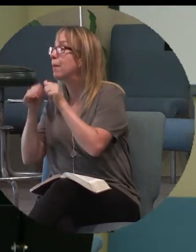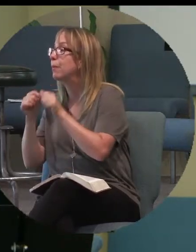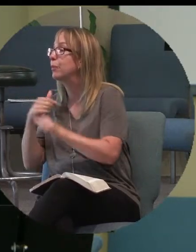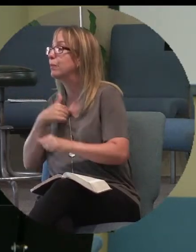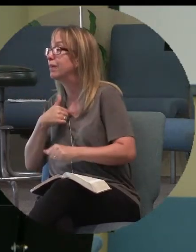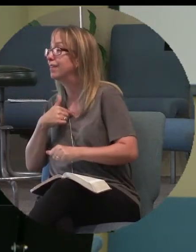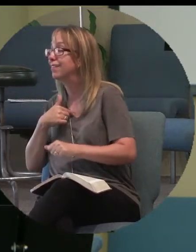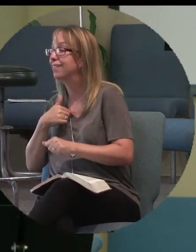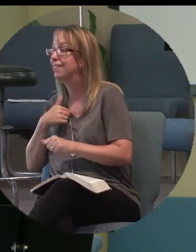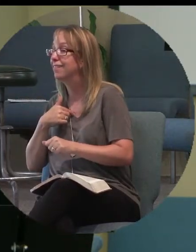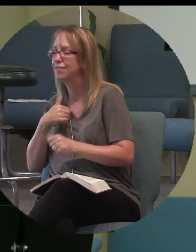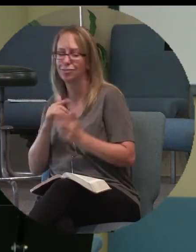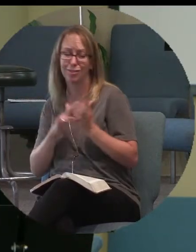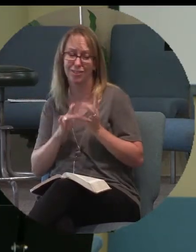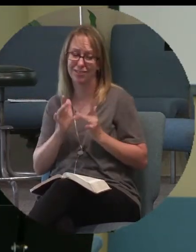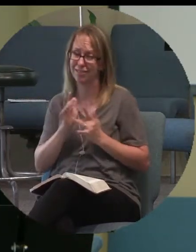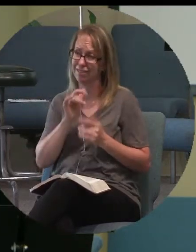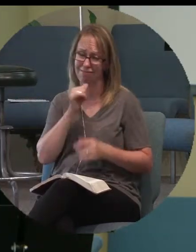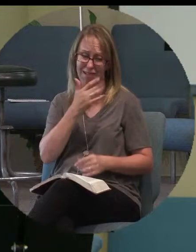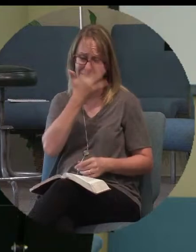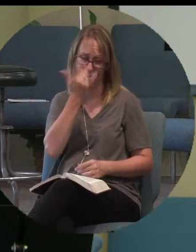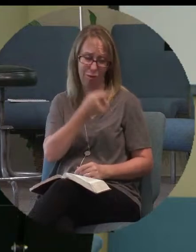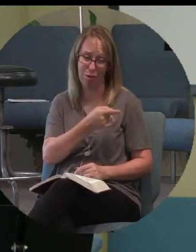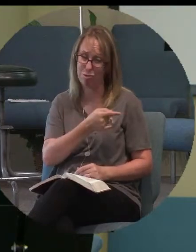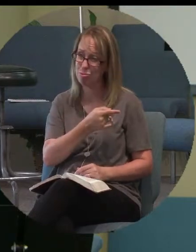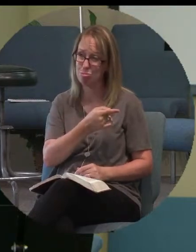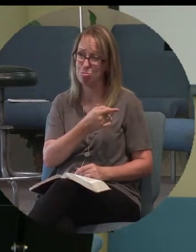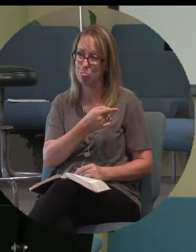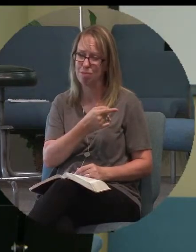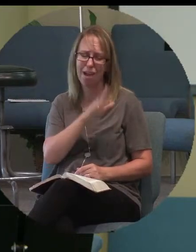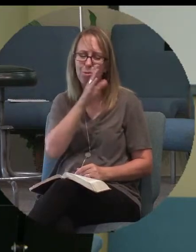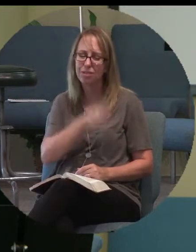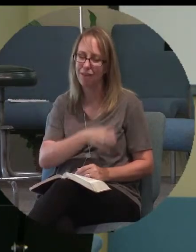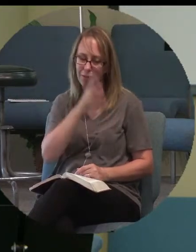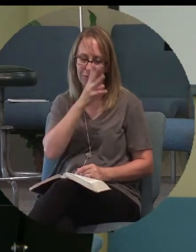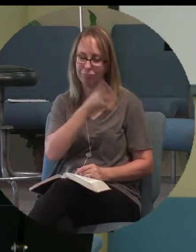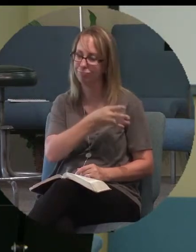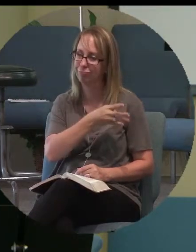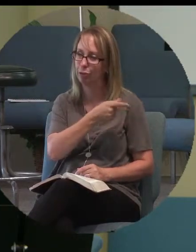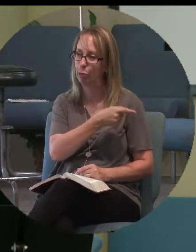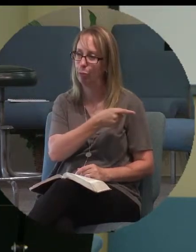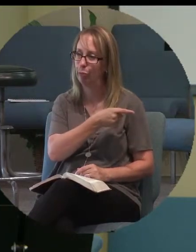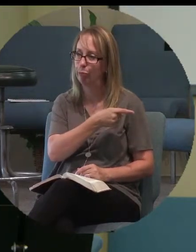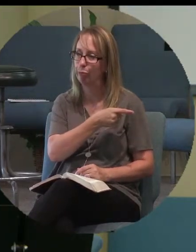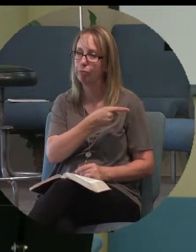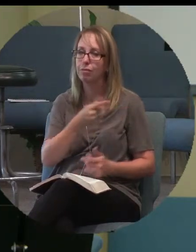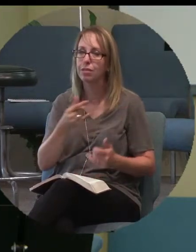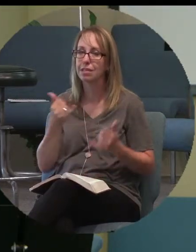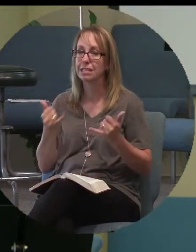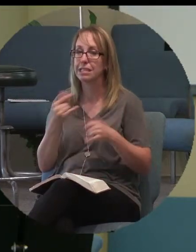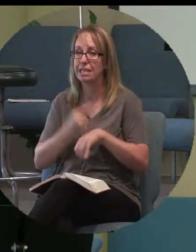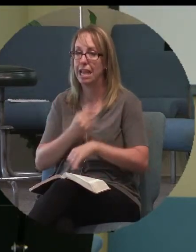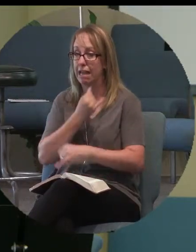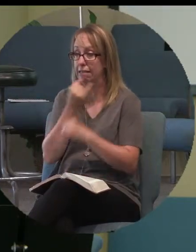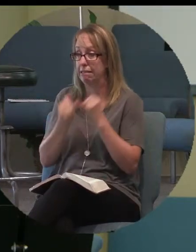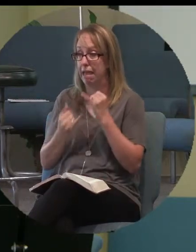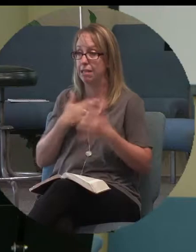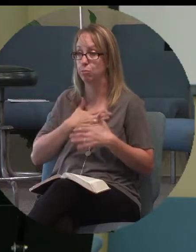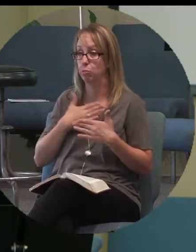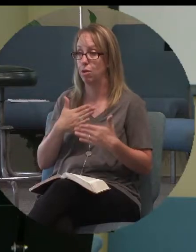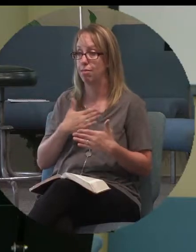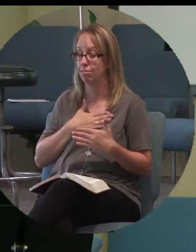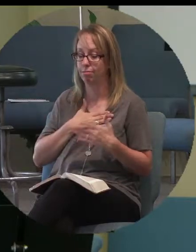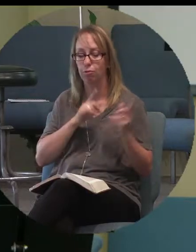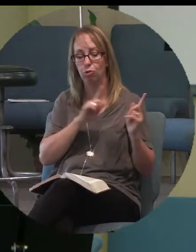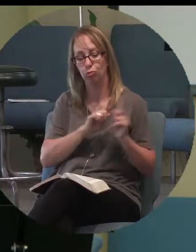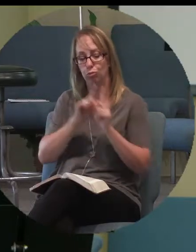And Jesus said, I haven't forgotten you. I could never forget you. For today, when you breathe your last breath, you'll